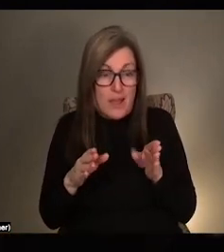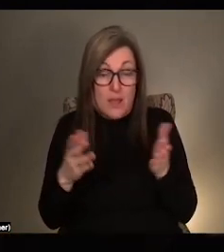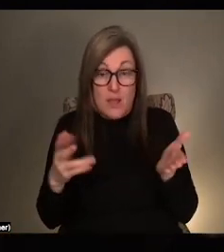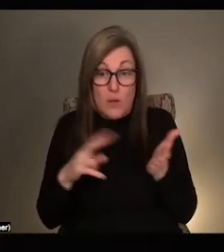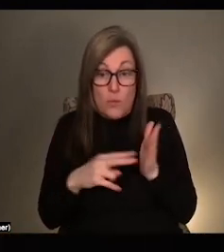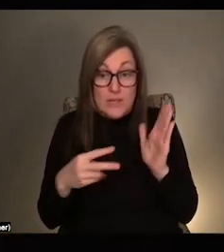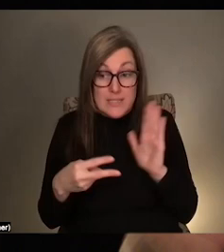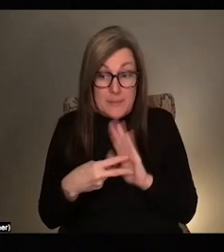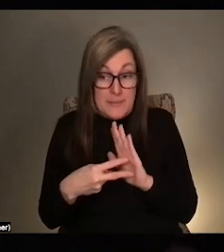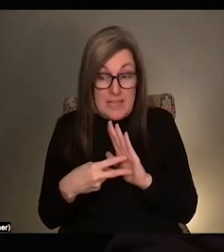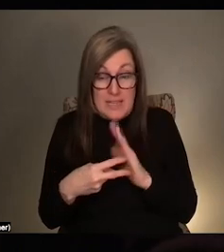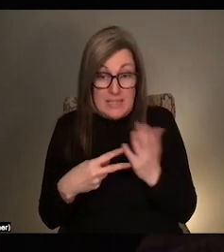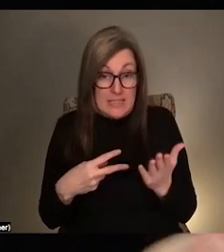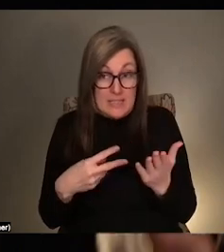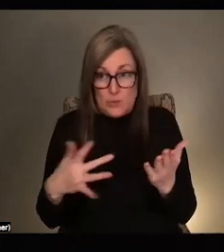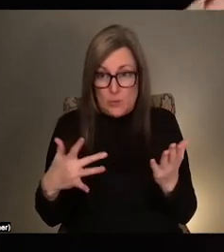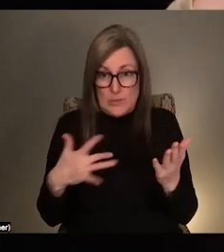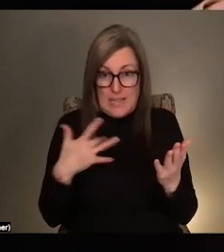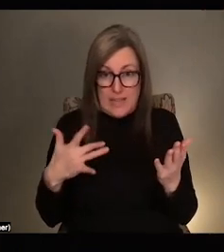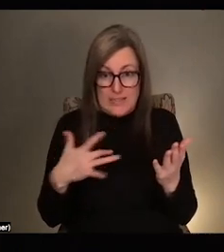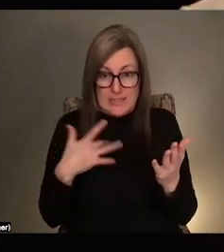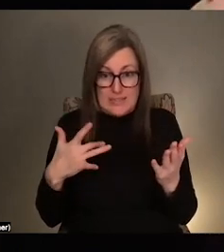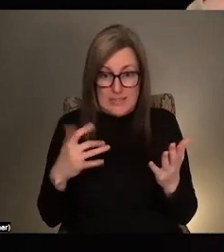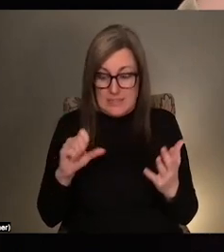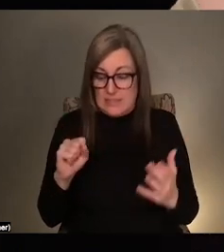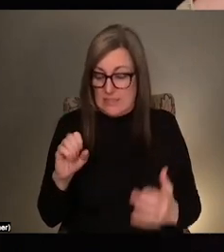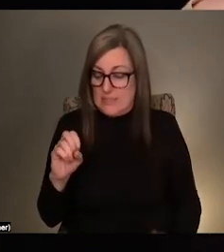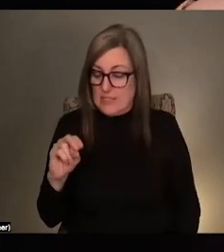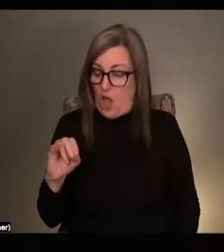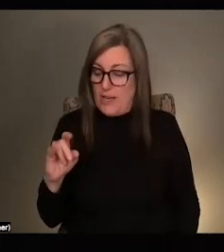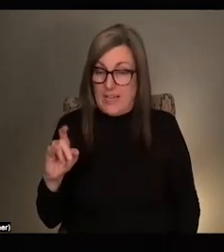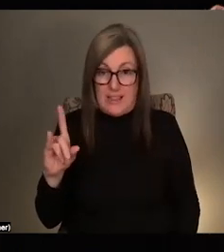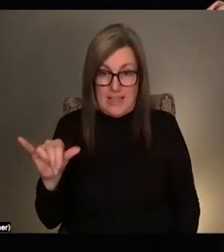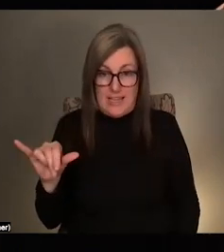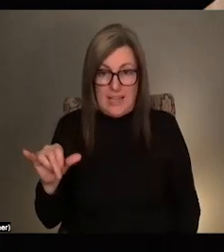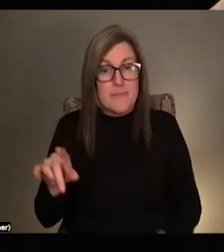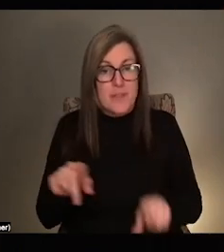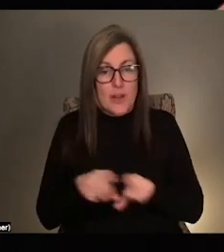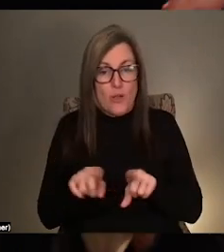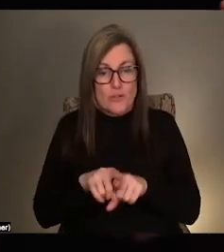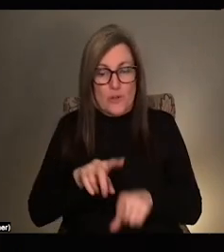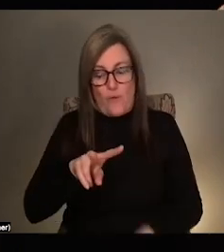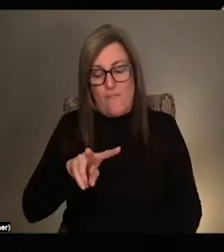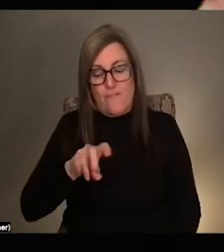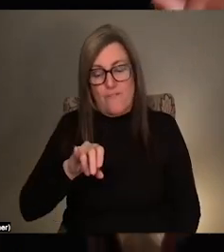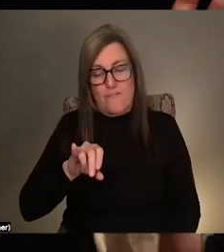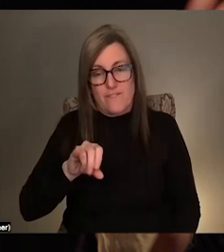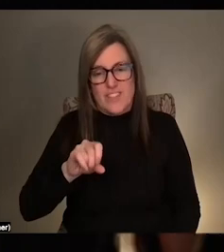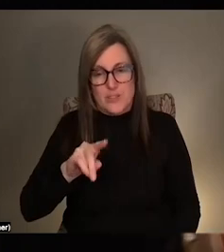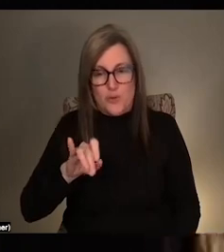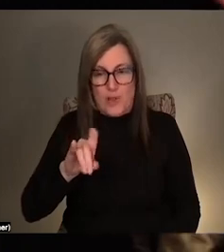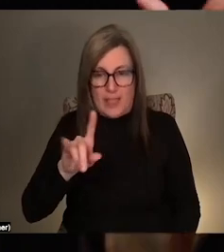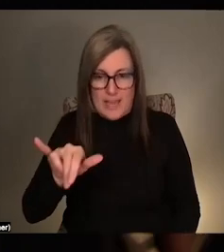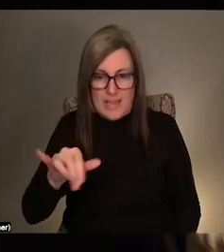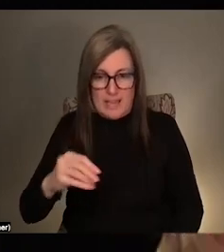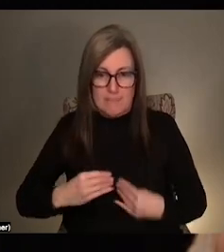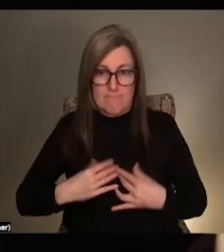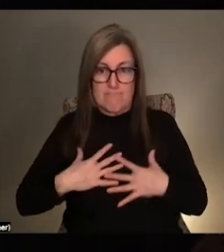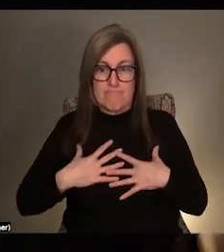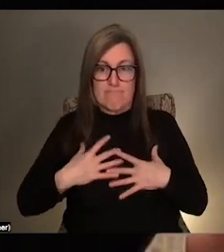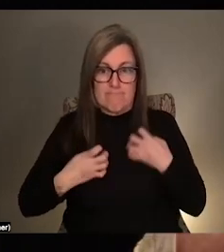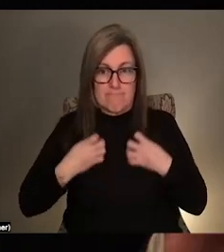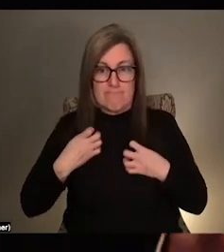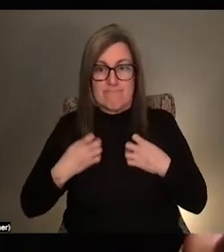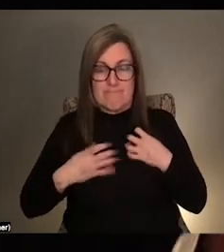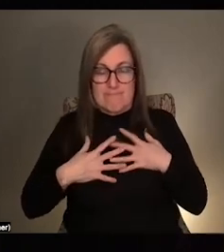like, sense like sonically and viscerally, viscerally, like, the feeling and the sound of like a dancers